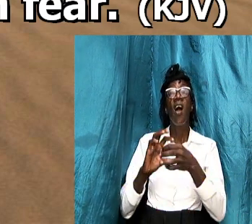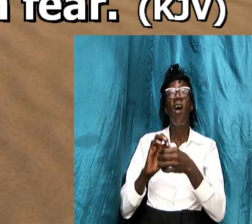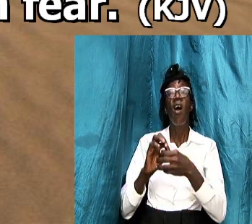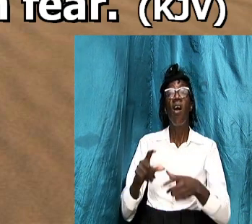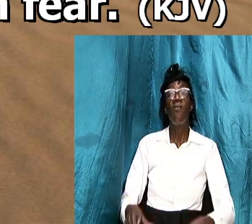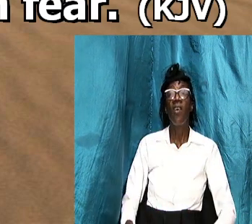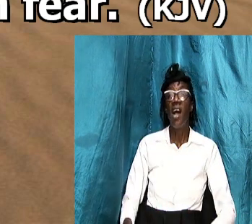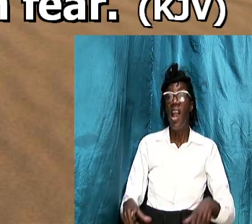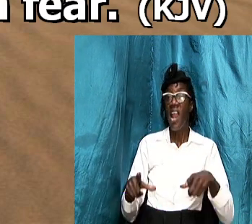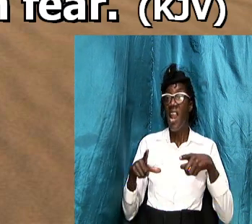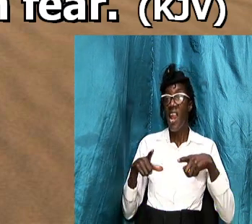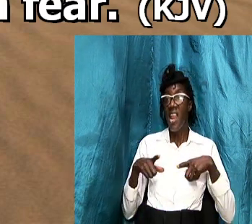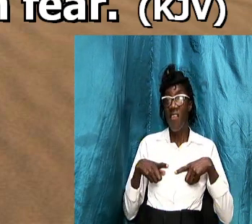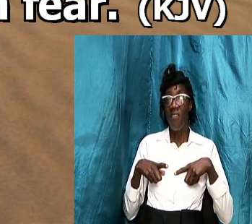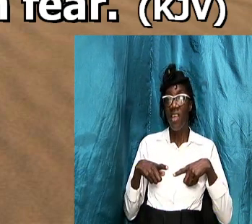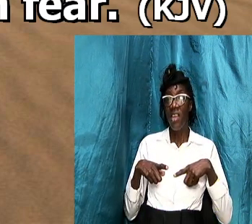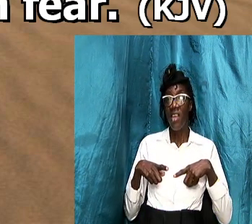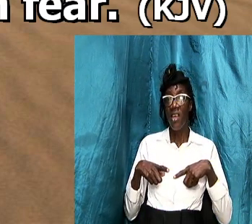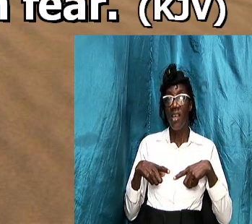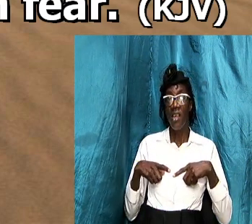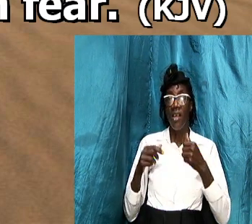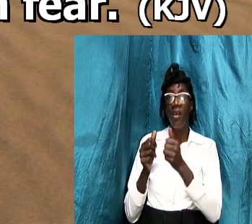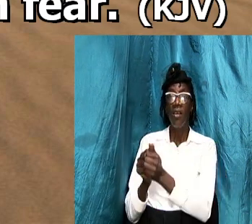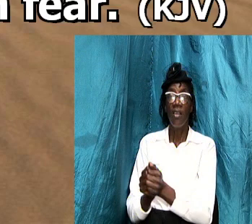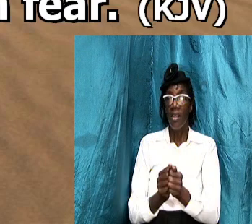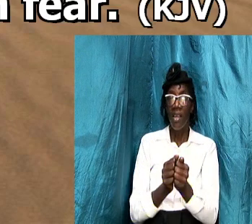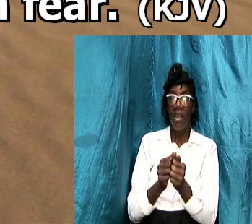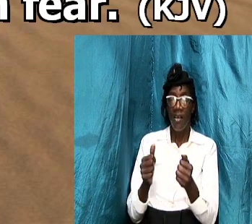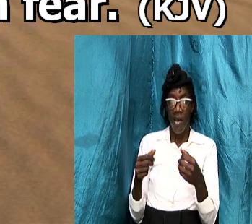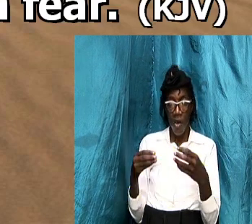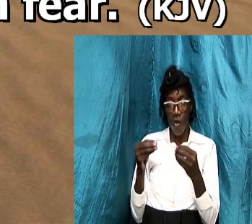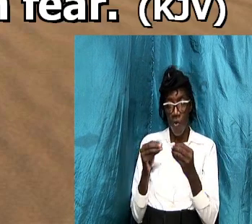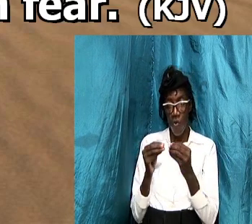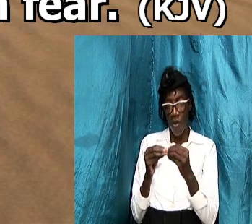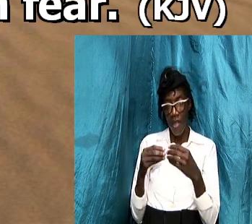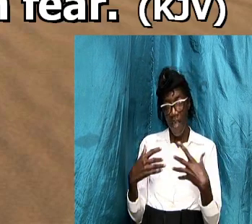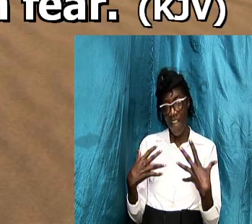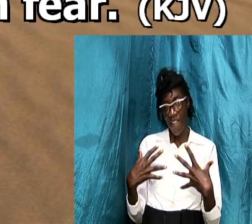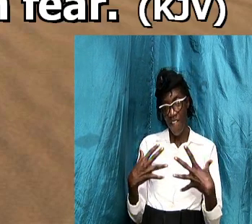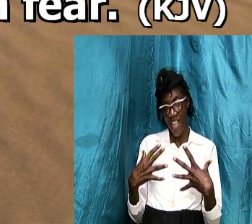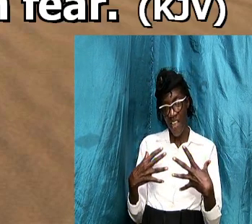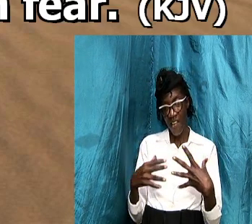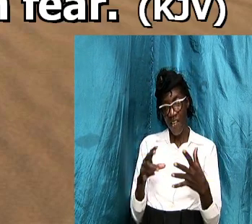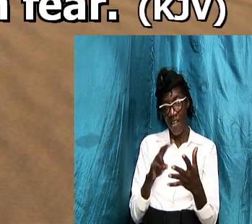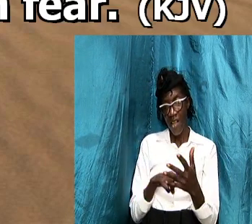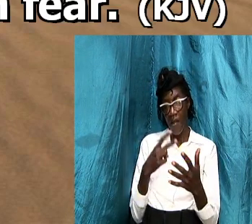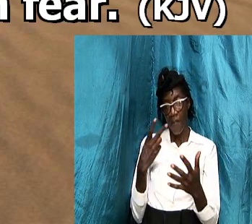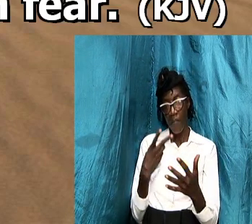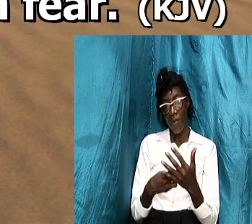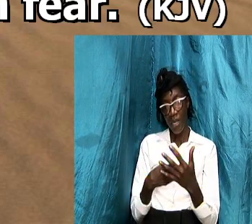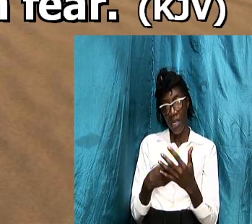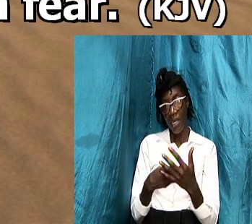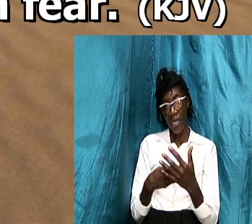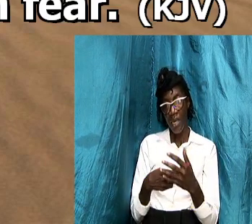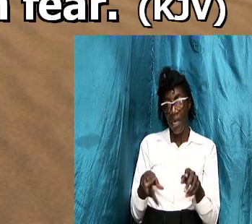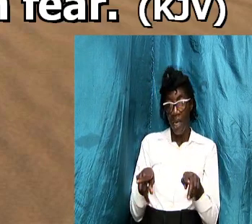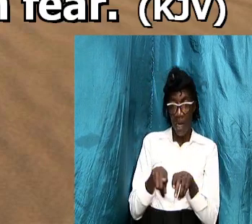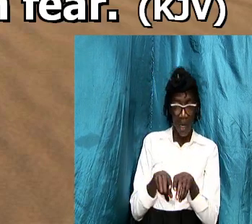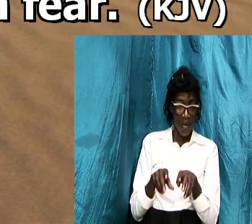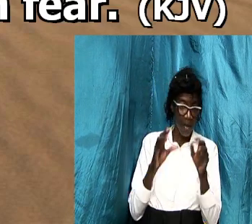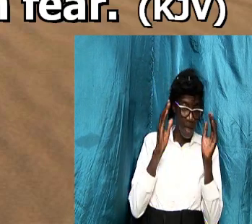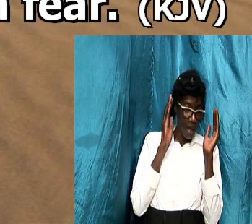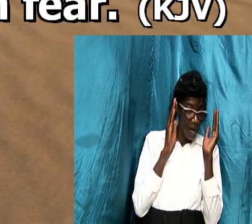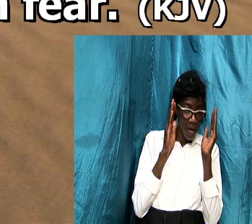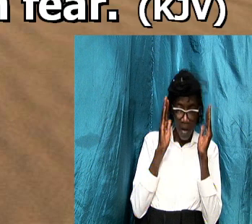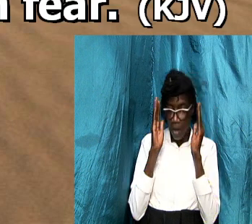coupled with fear in other words as they observe your